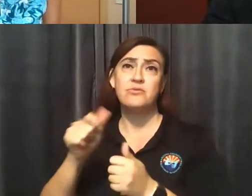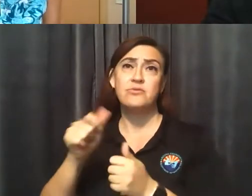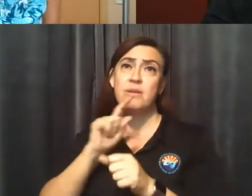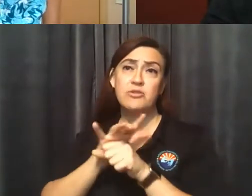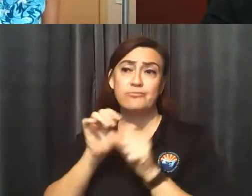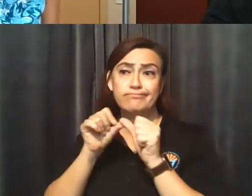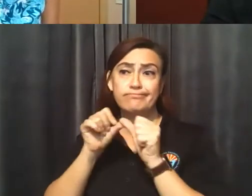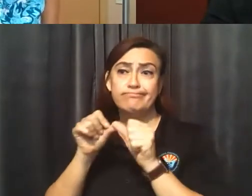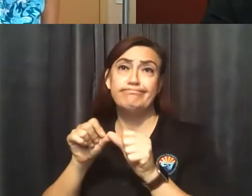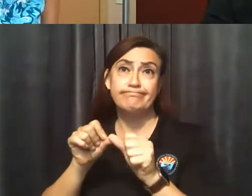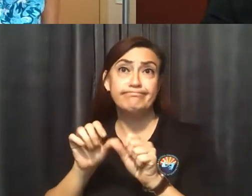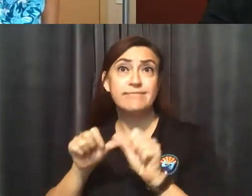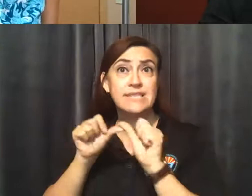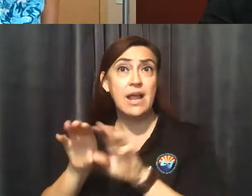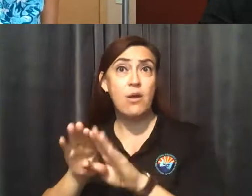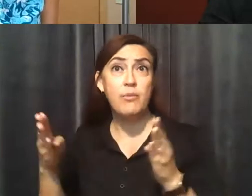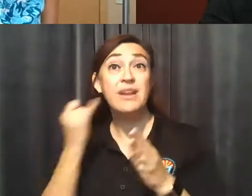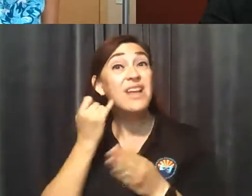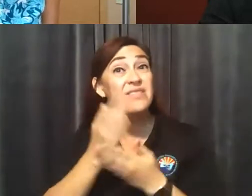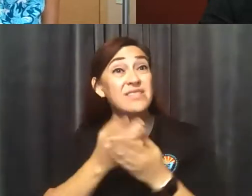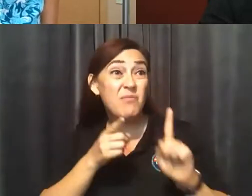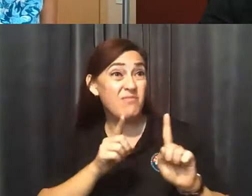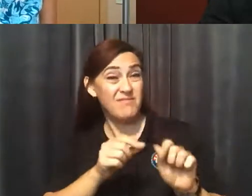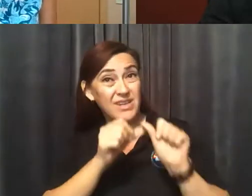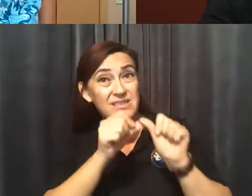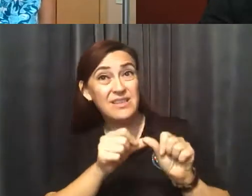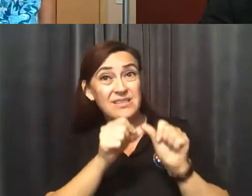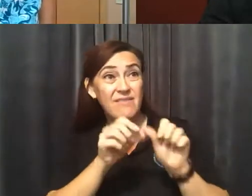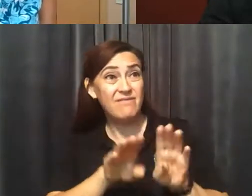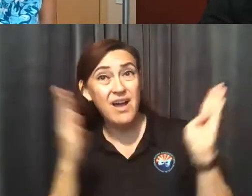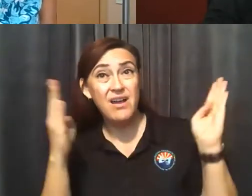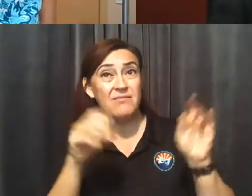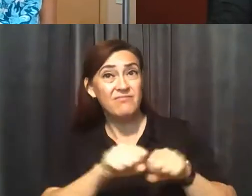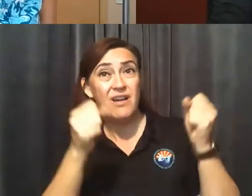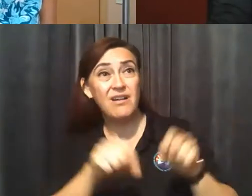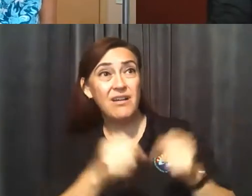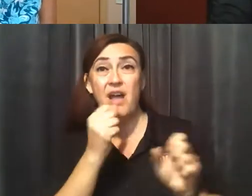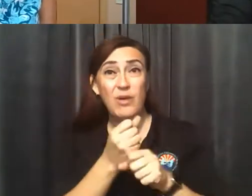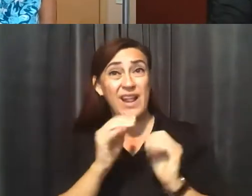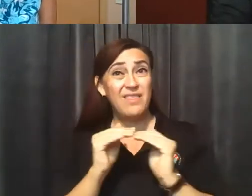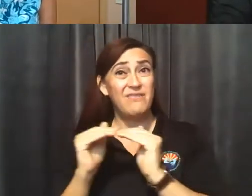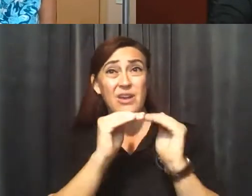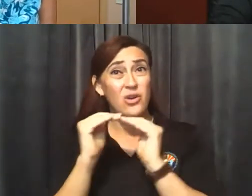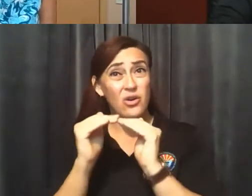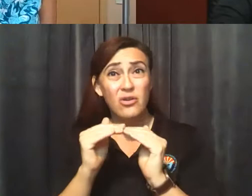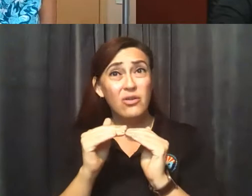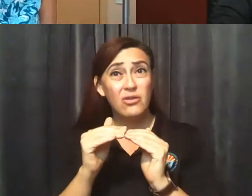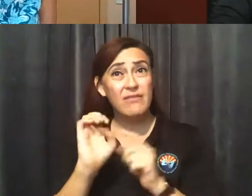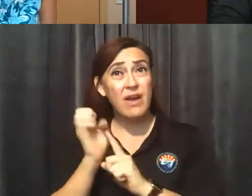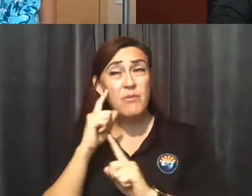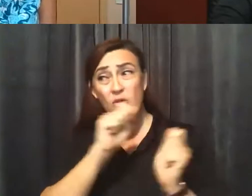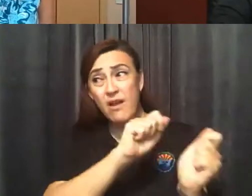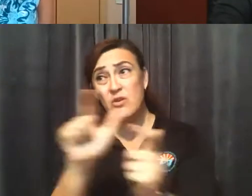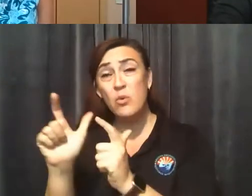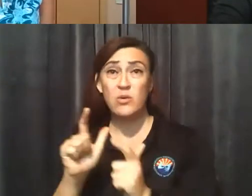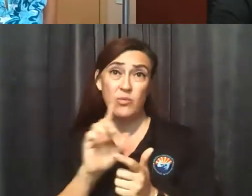certain ones that are violating and not creating that level playing field for the rest of you, it would be good for us to know so that we can follow up